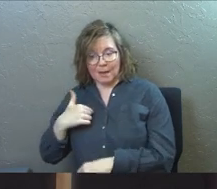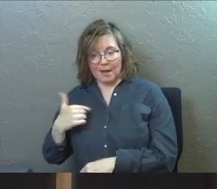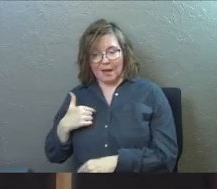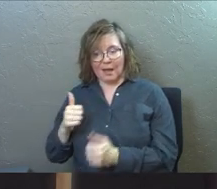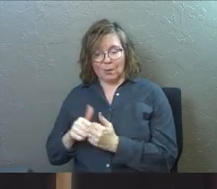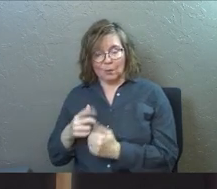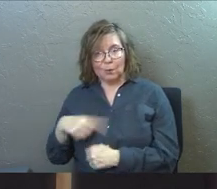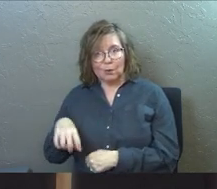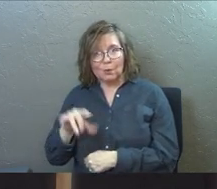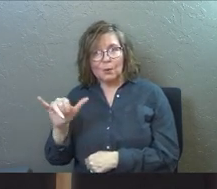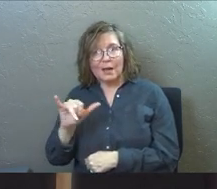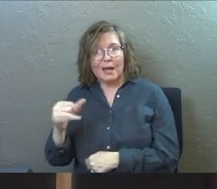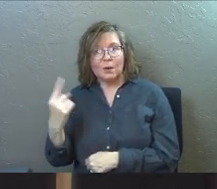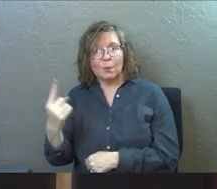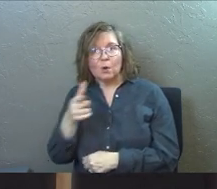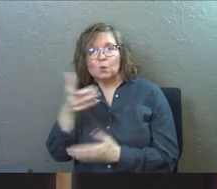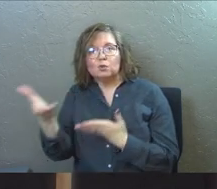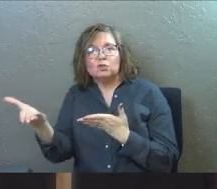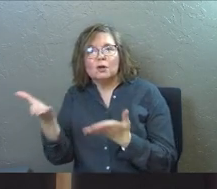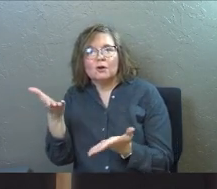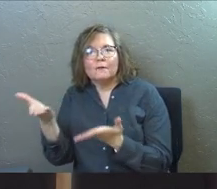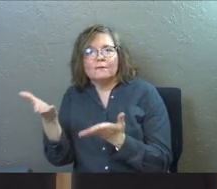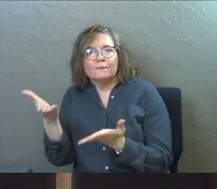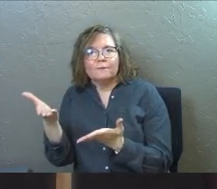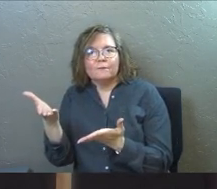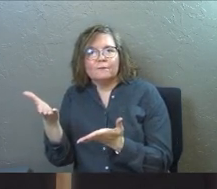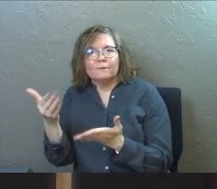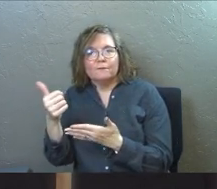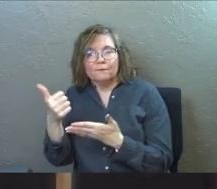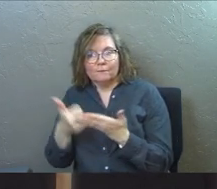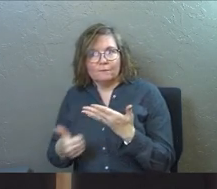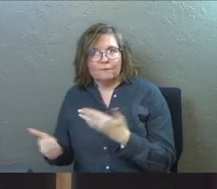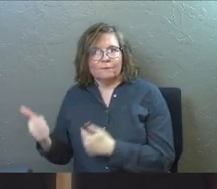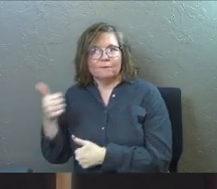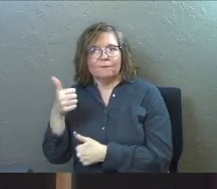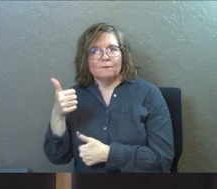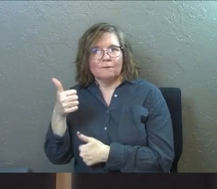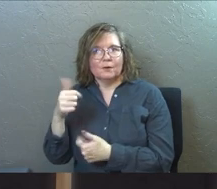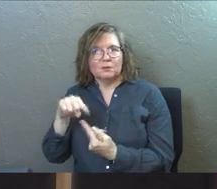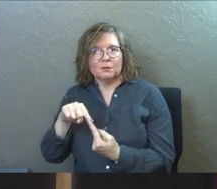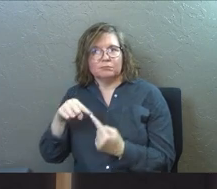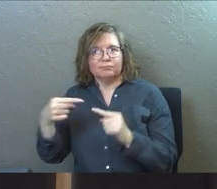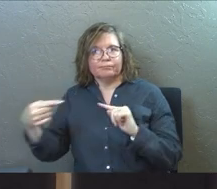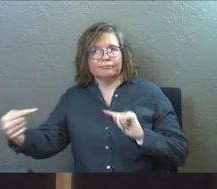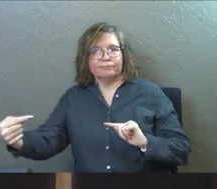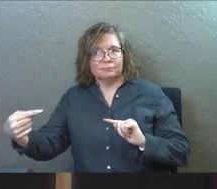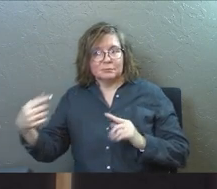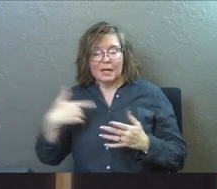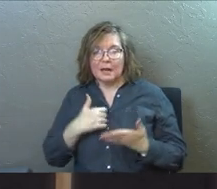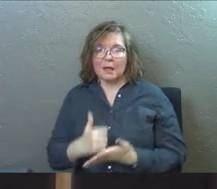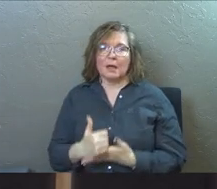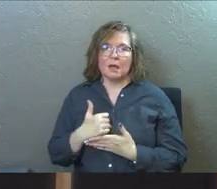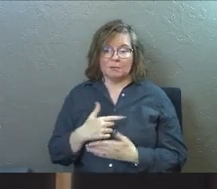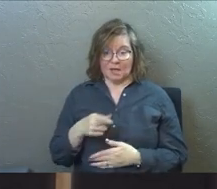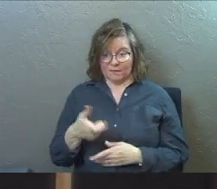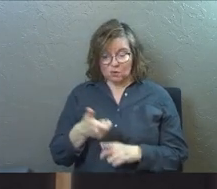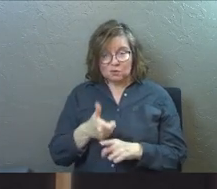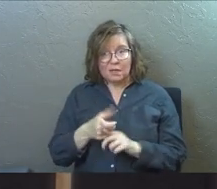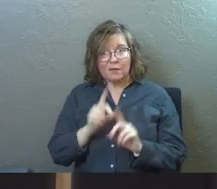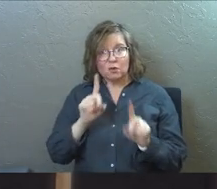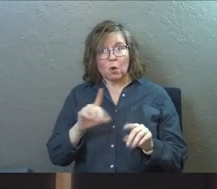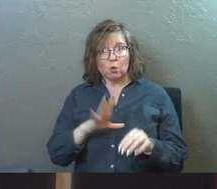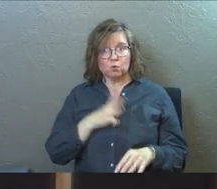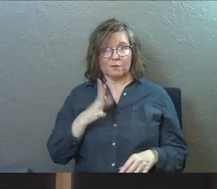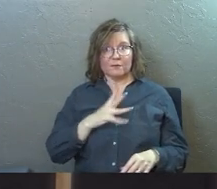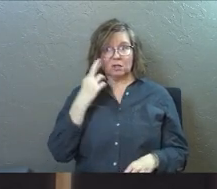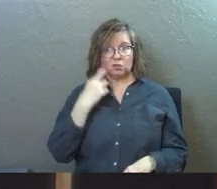I am among you as one who serves. So Jesus gives them a little illustration and it's so helpful. He's like, have you ever gone